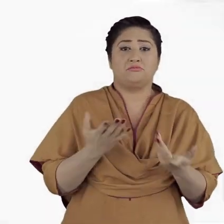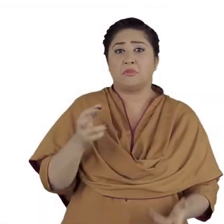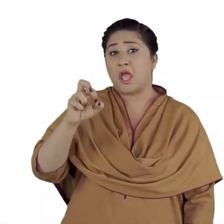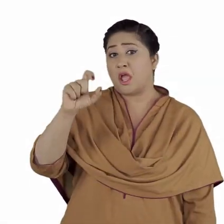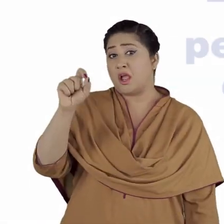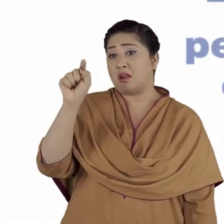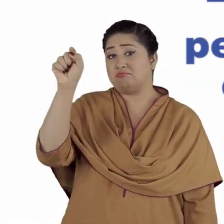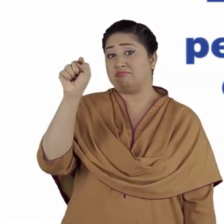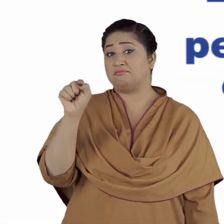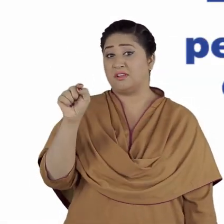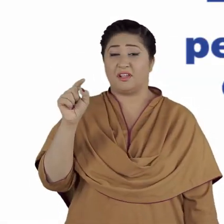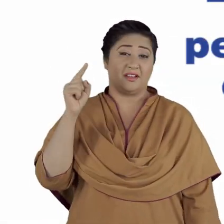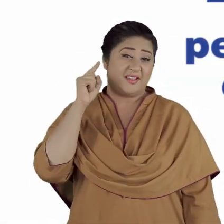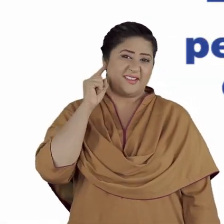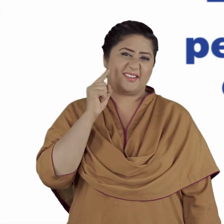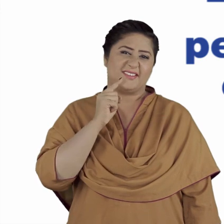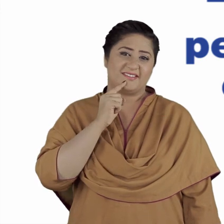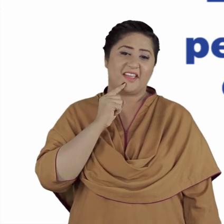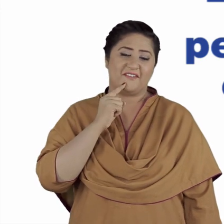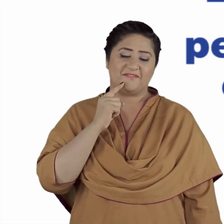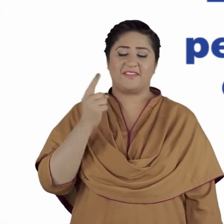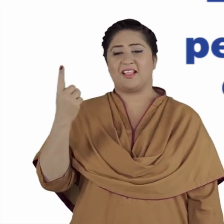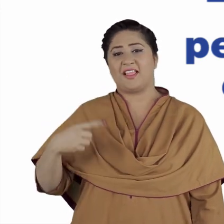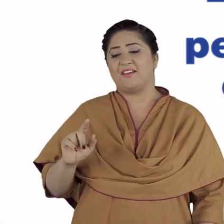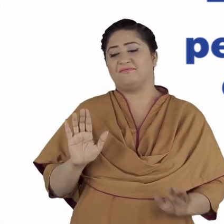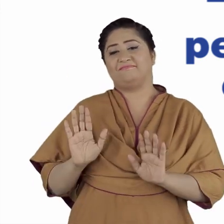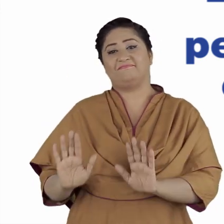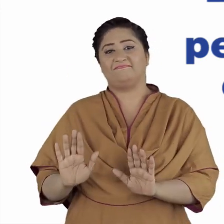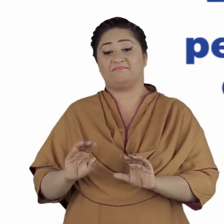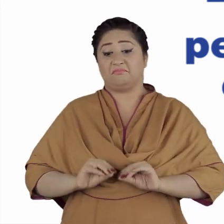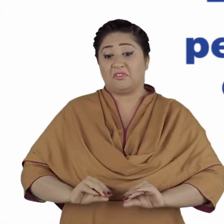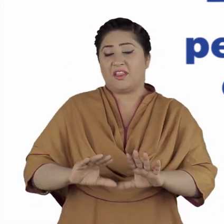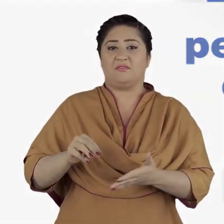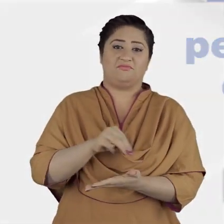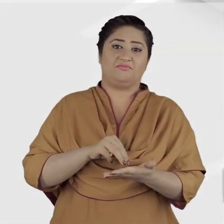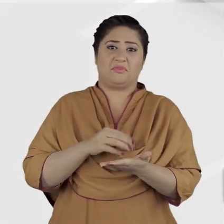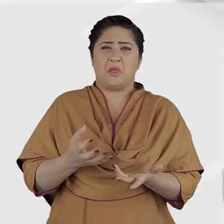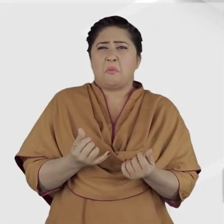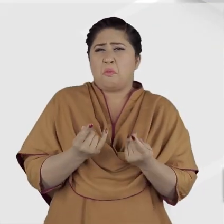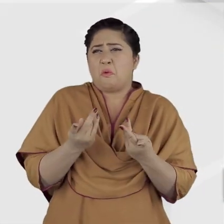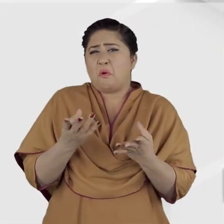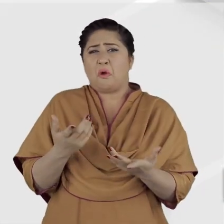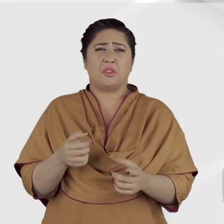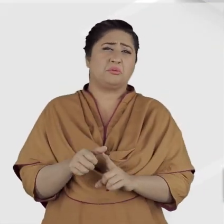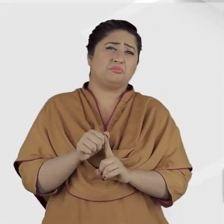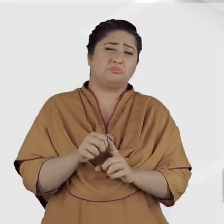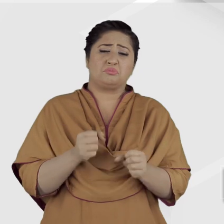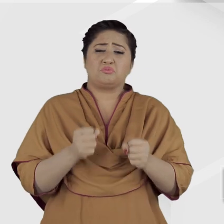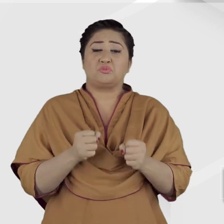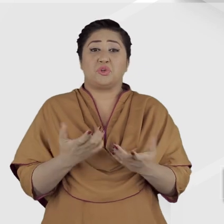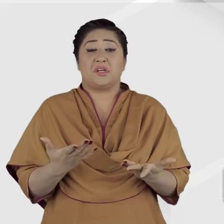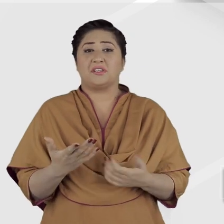and 80 percent of deaf persons live in the developing world. This is due to many factors,